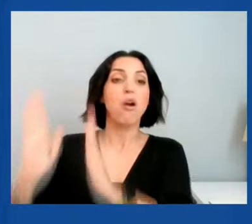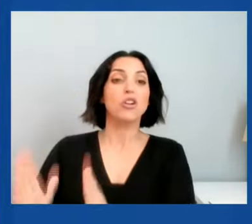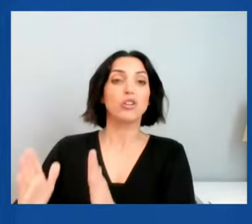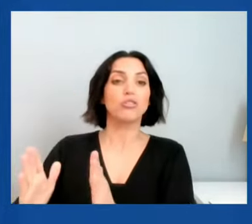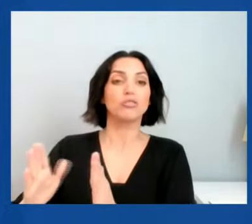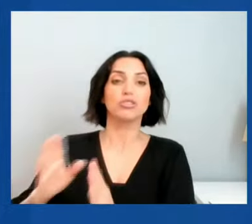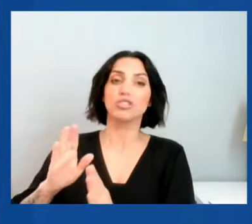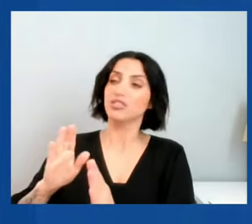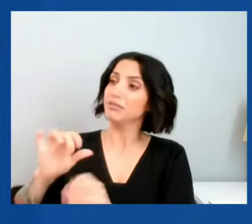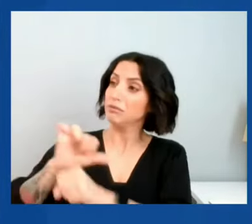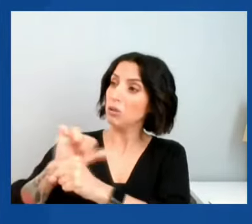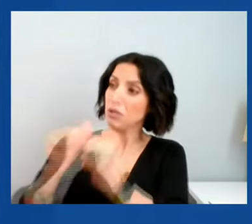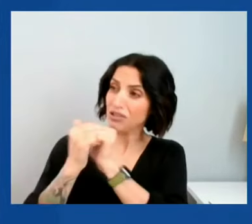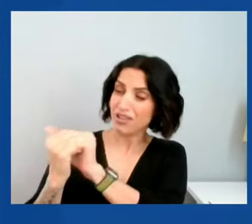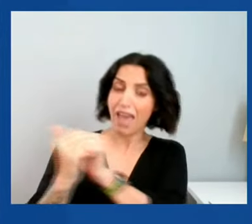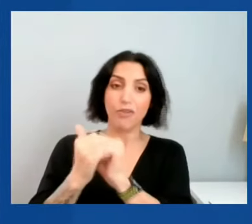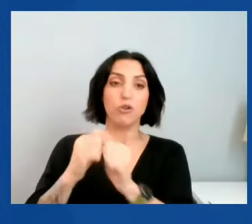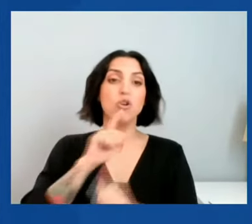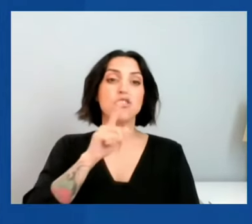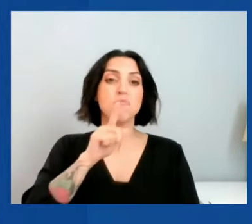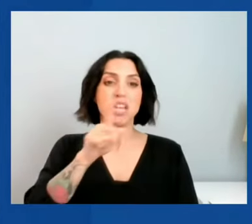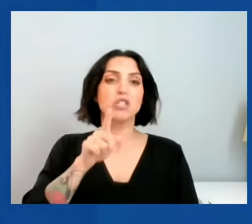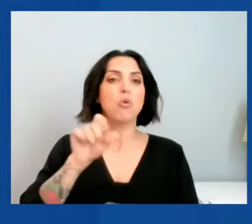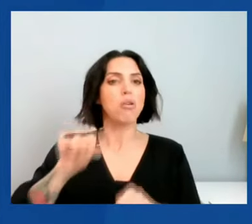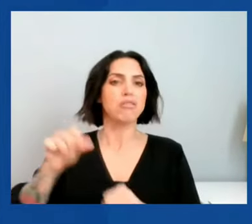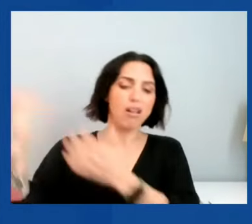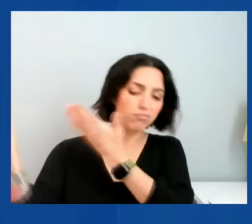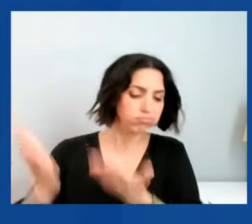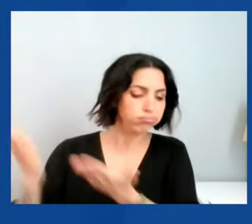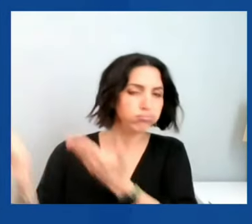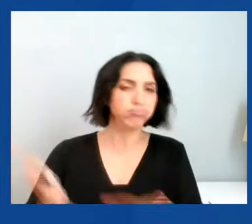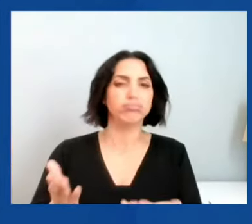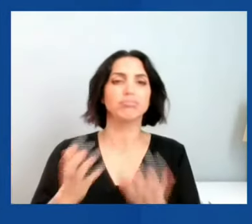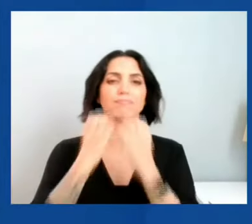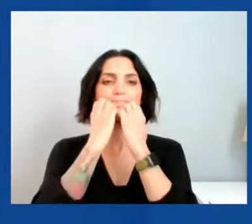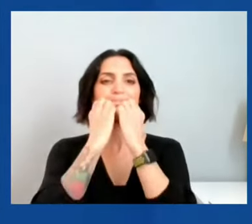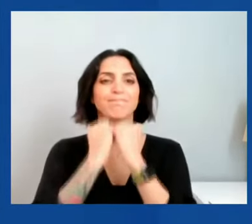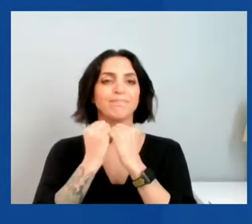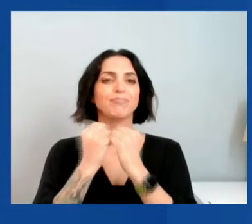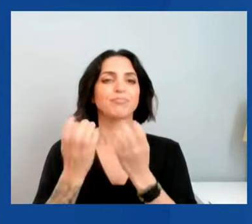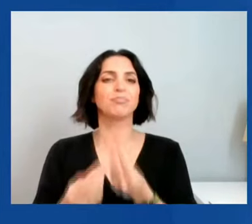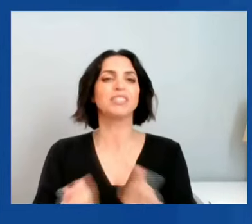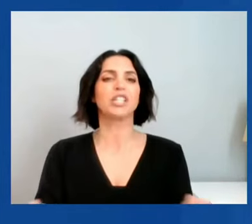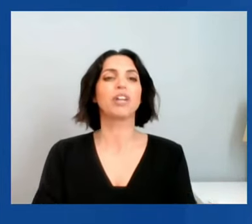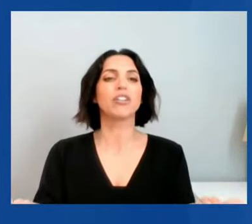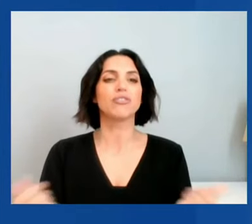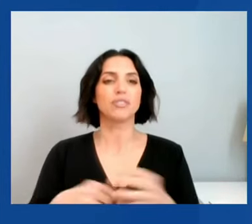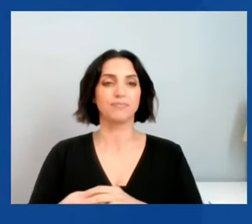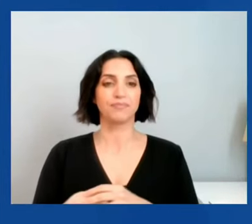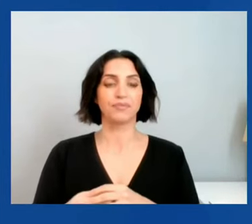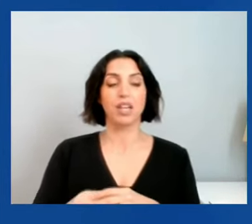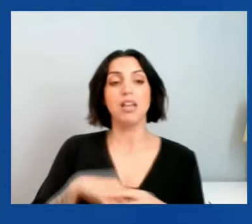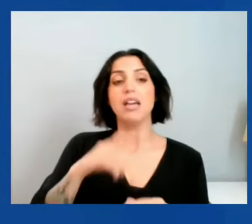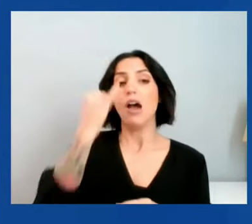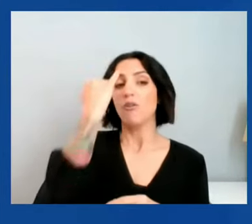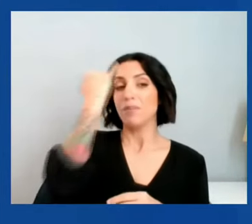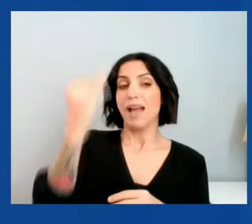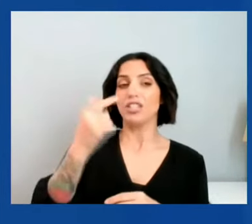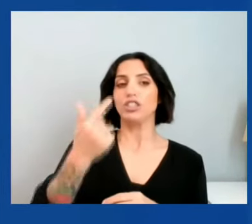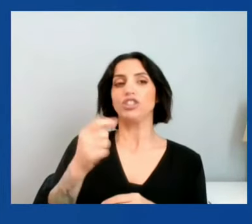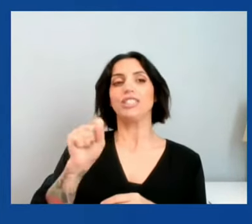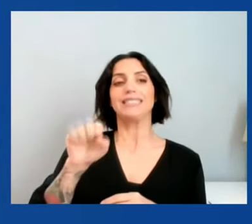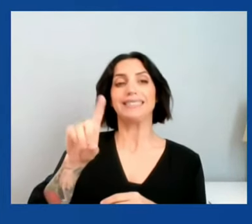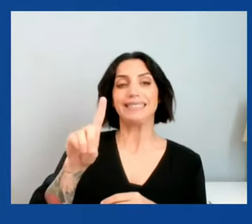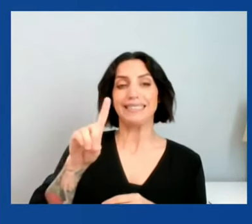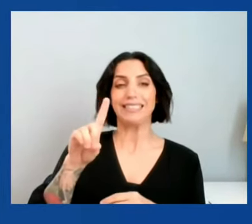we can supply our needs of critical materials. I would imagine that ESG regulations would create a tailwind for